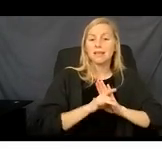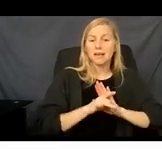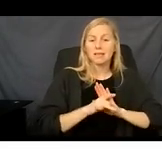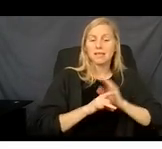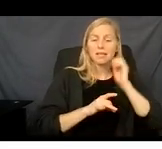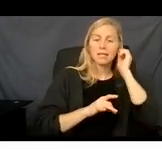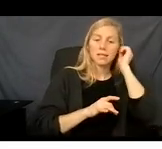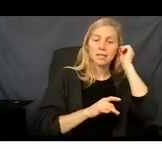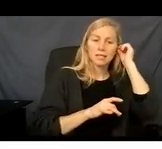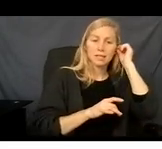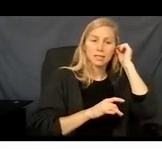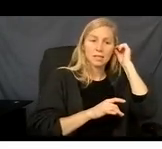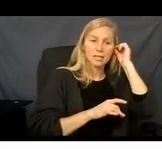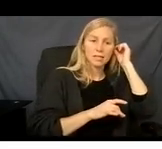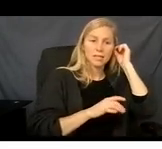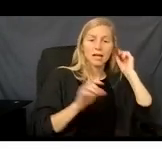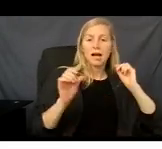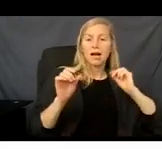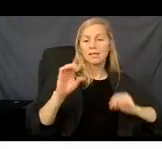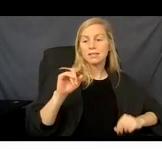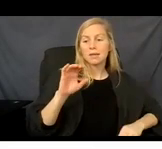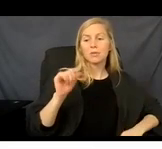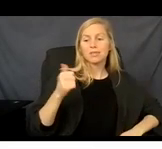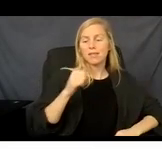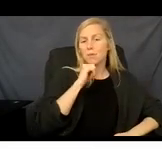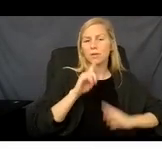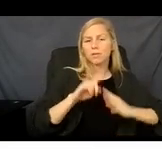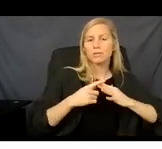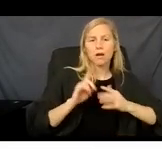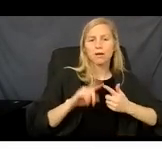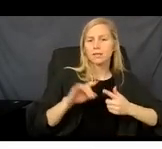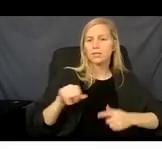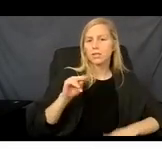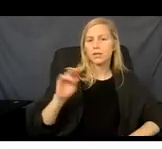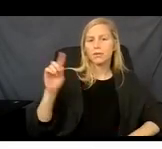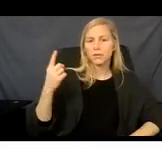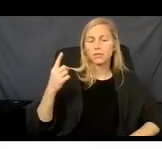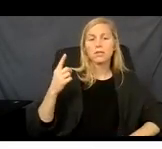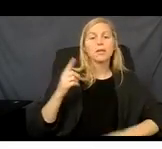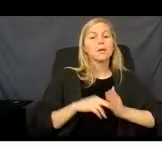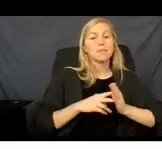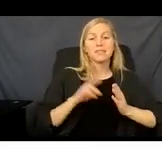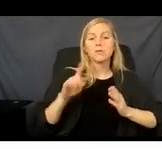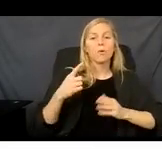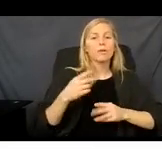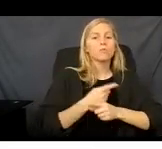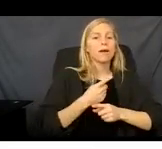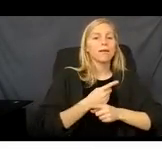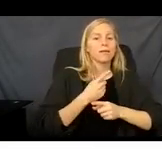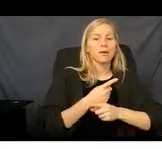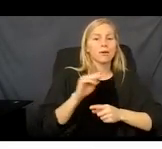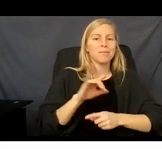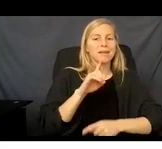January 1. So that means you would have only regular Medicaid for the whole of December.